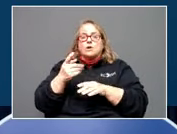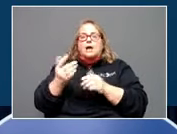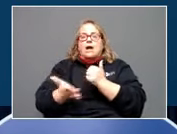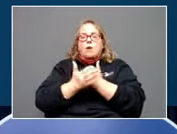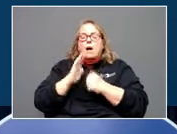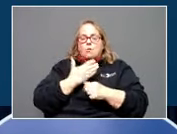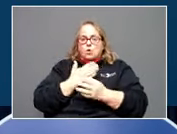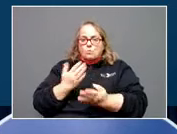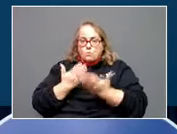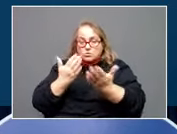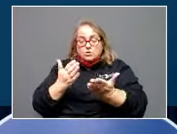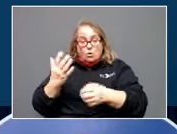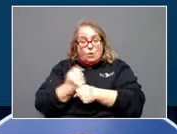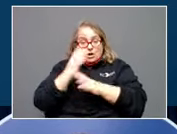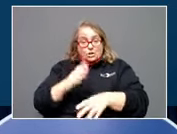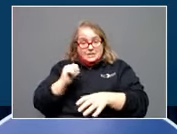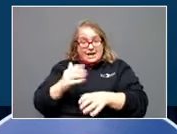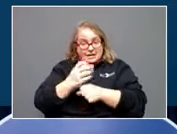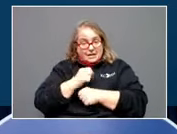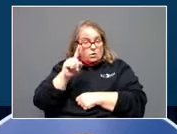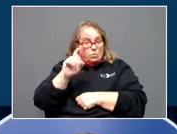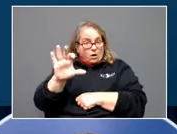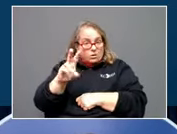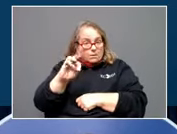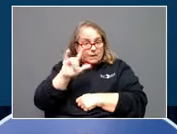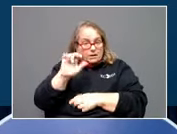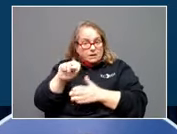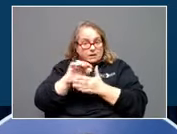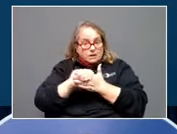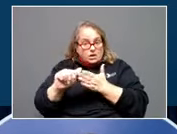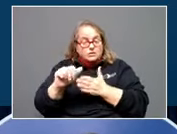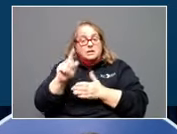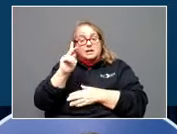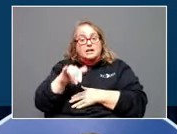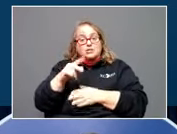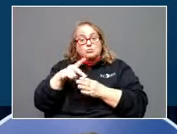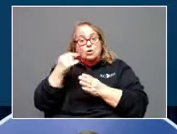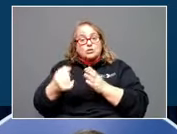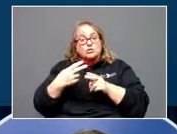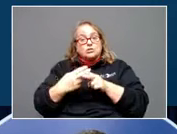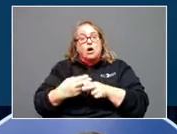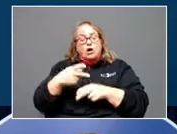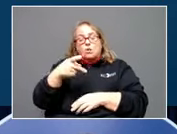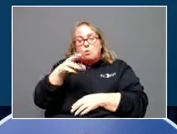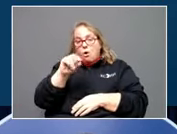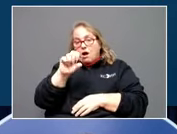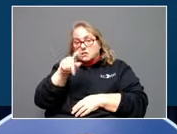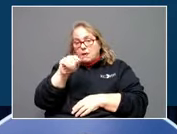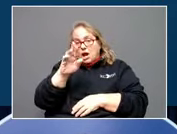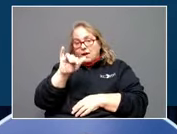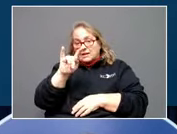Winners can receive up to $100 million. Kentucky's project is called Prosperity Through Agritech Hub,